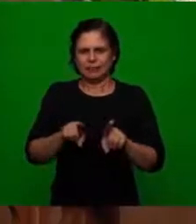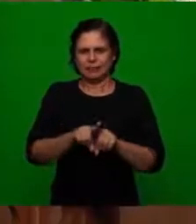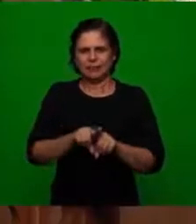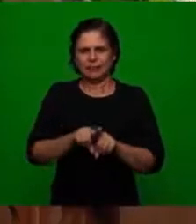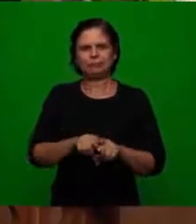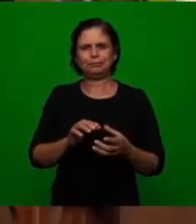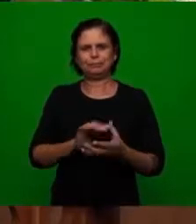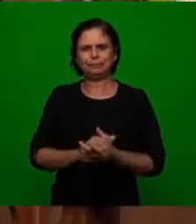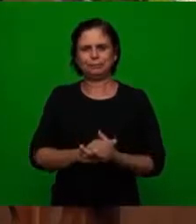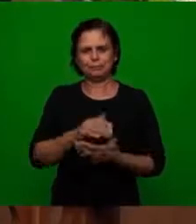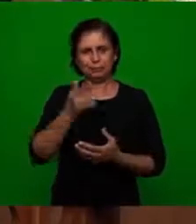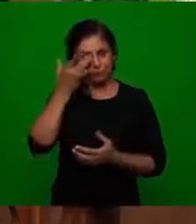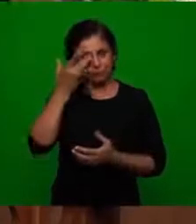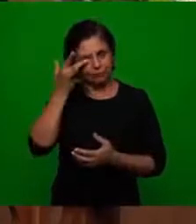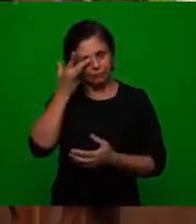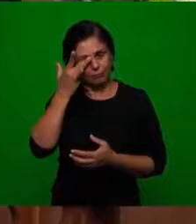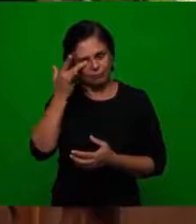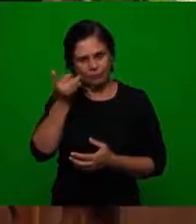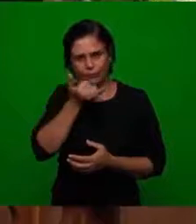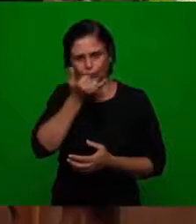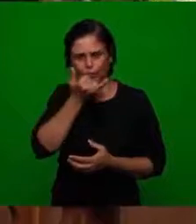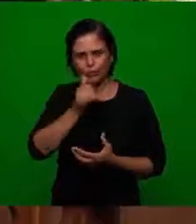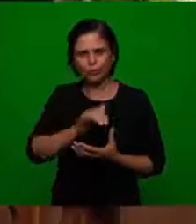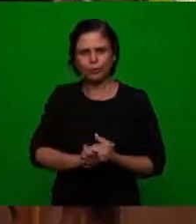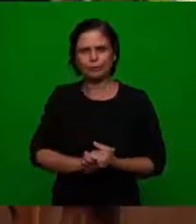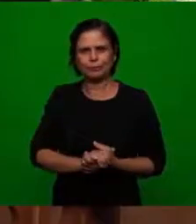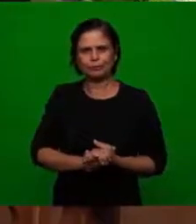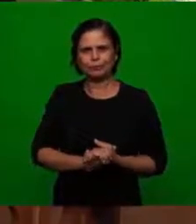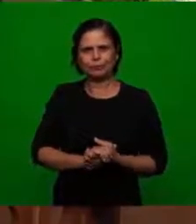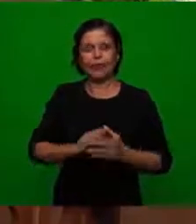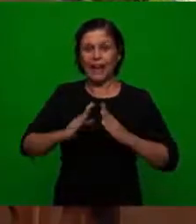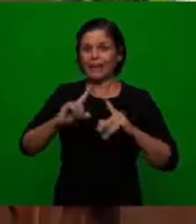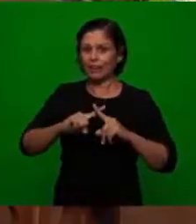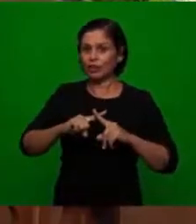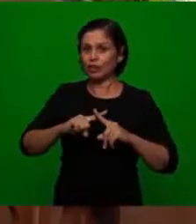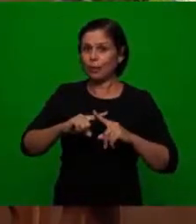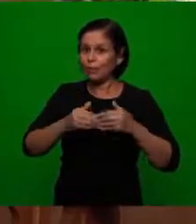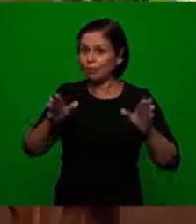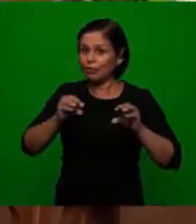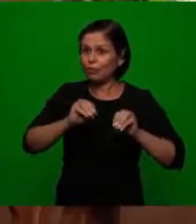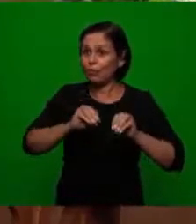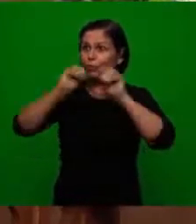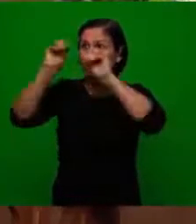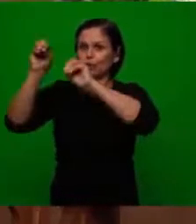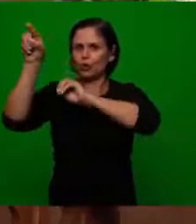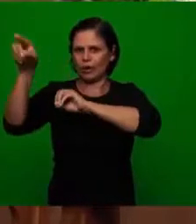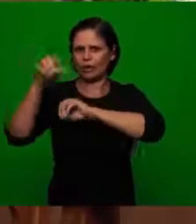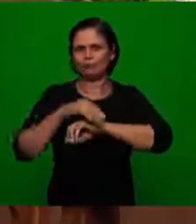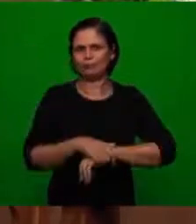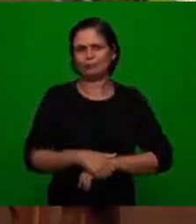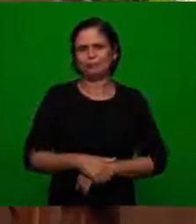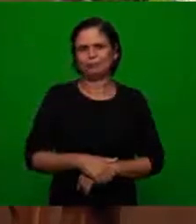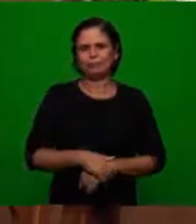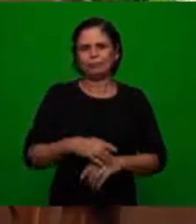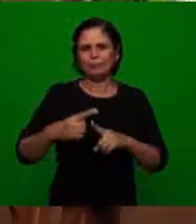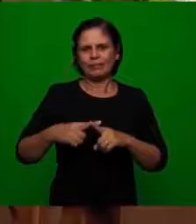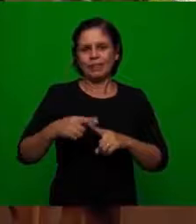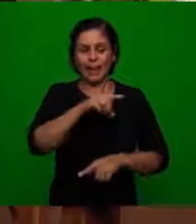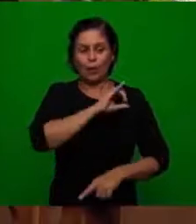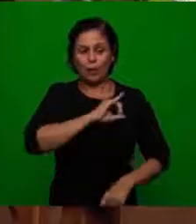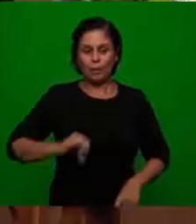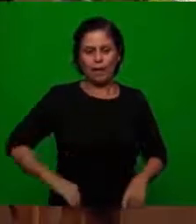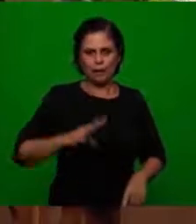barbarians that were attacking constantly the Roman Empire inside of today Roman Rome